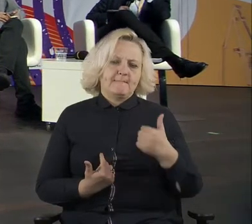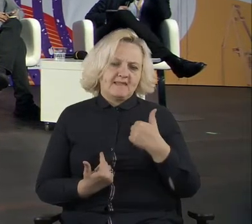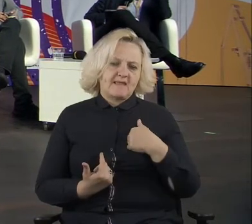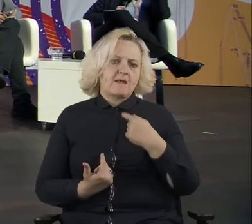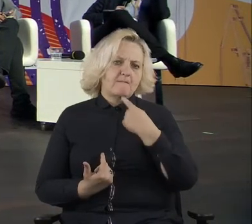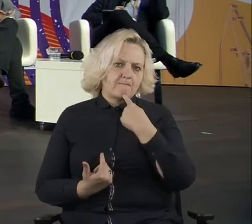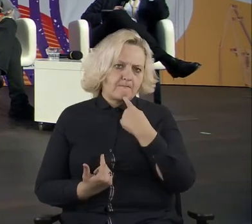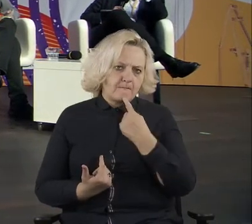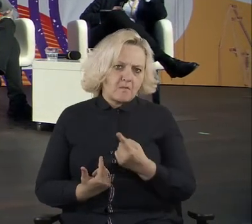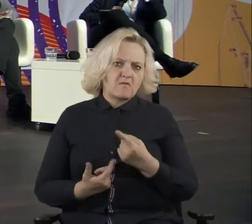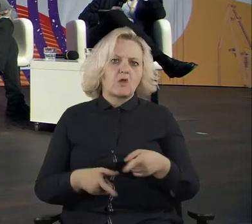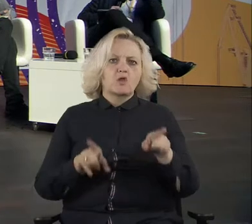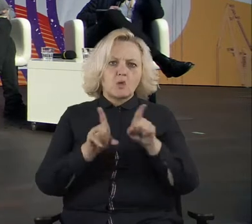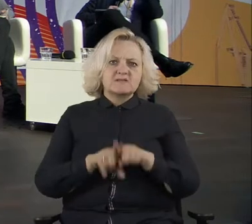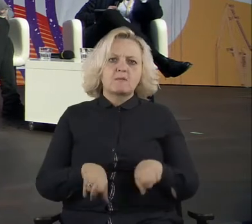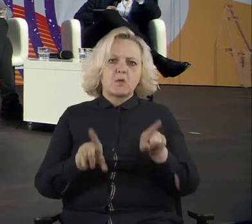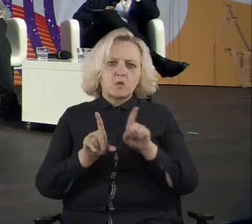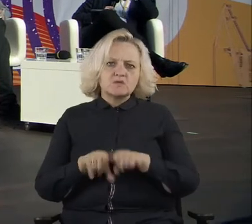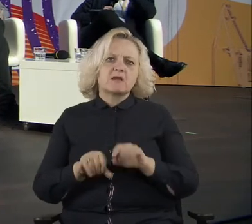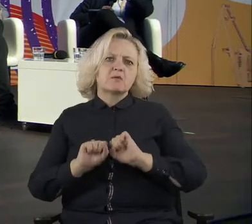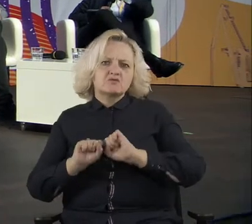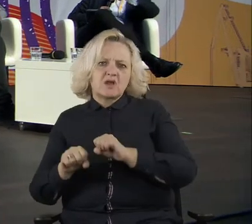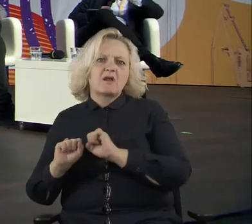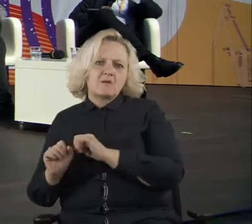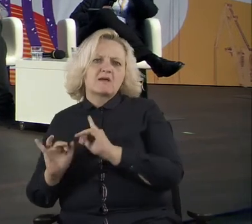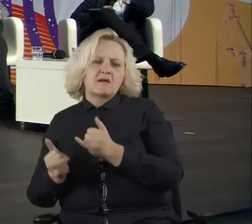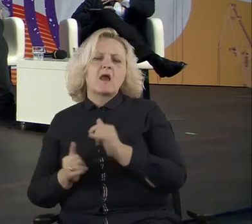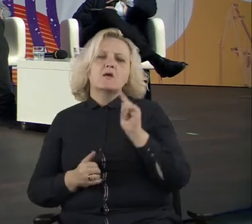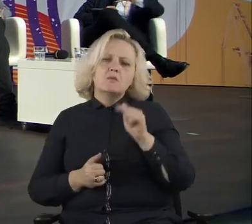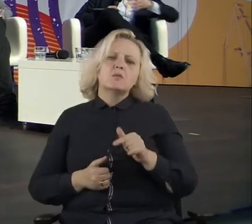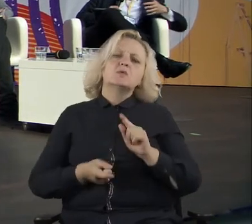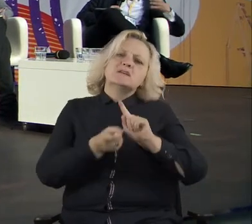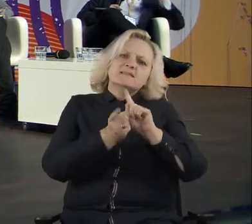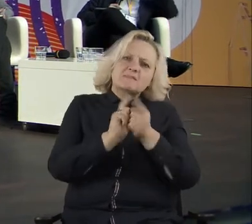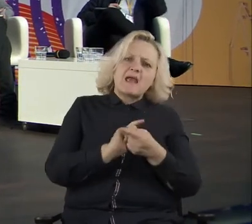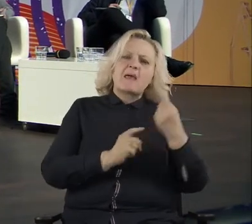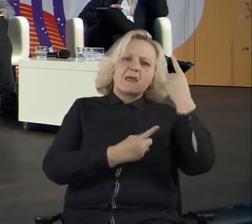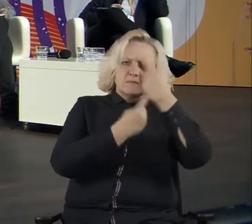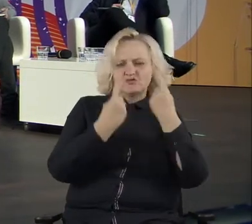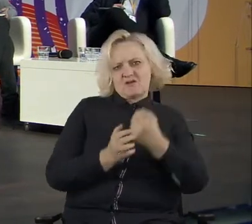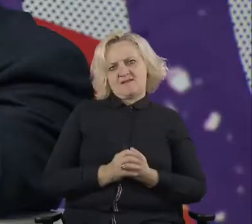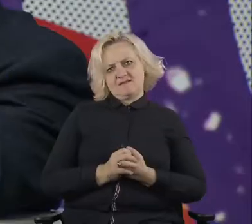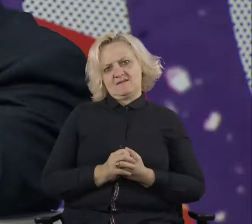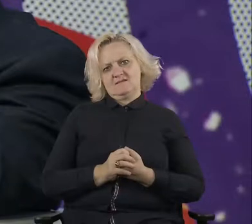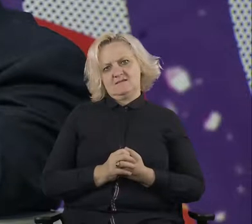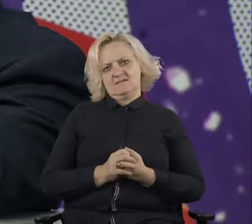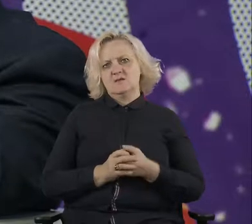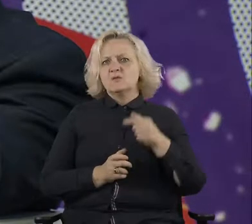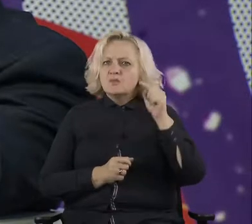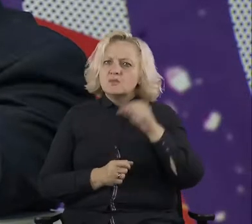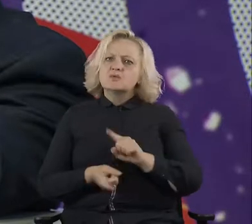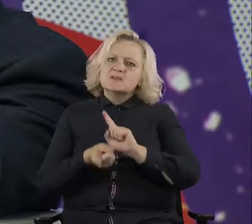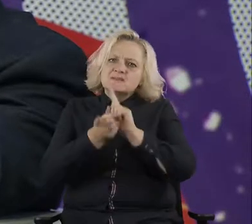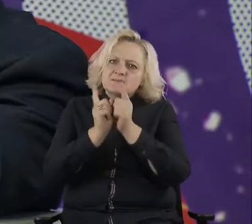change the, the, the way. We think that the paradigm we, we, we, we approach the, uh, the reality,